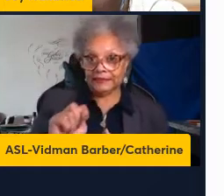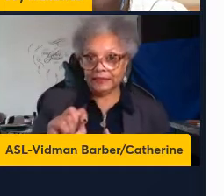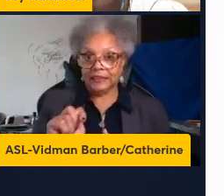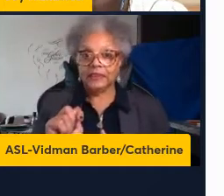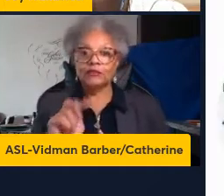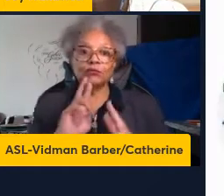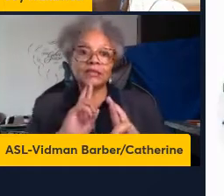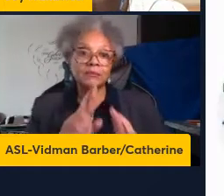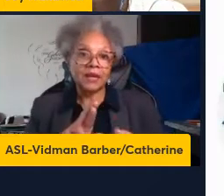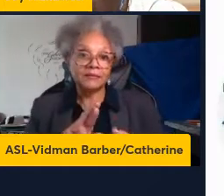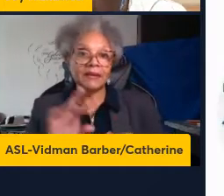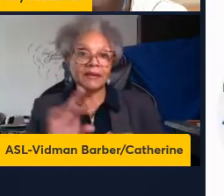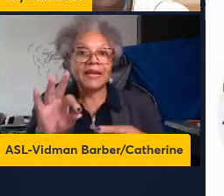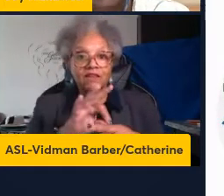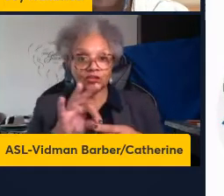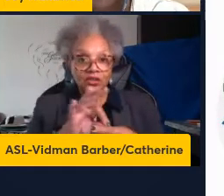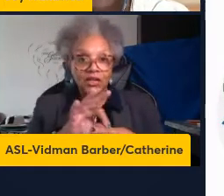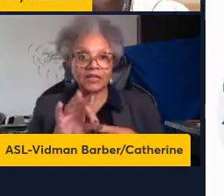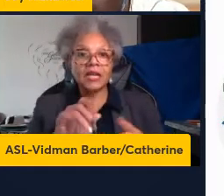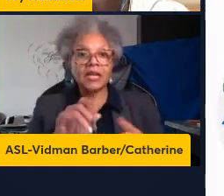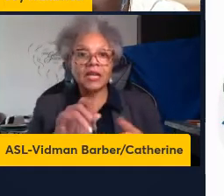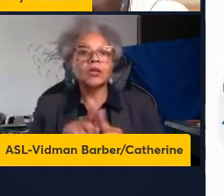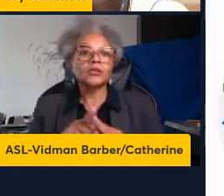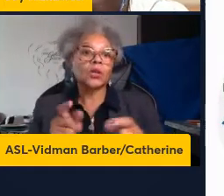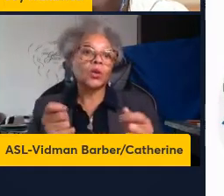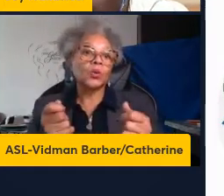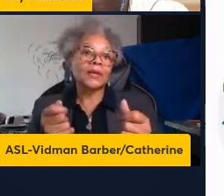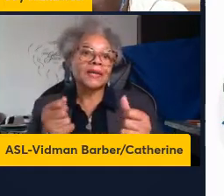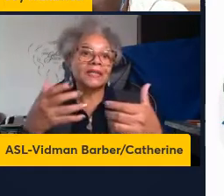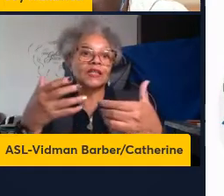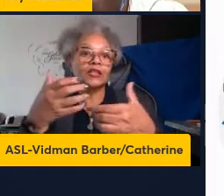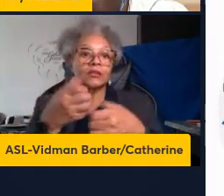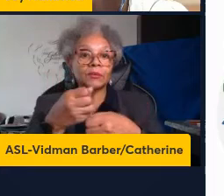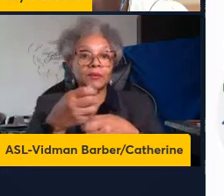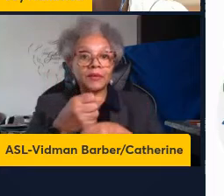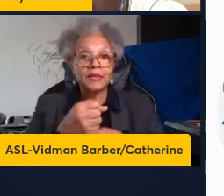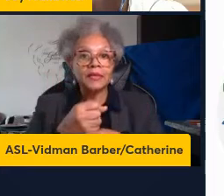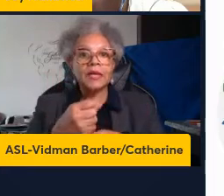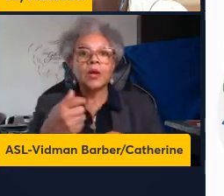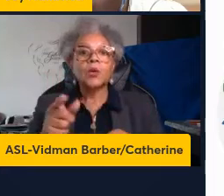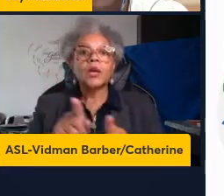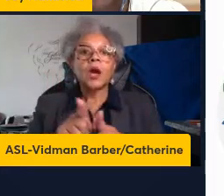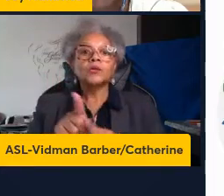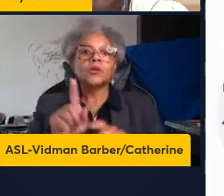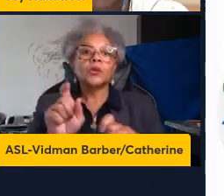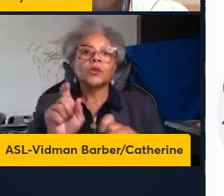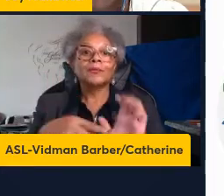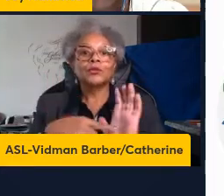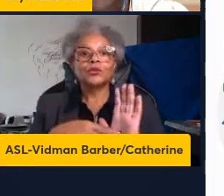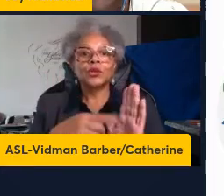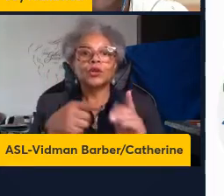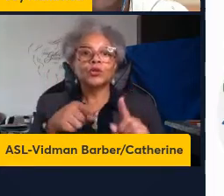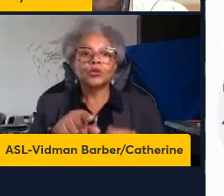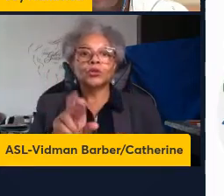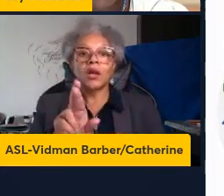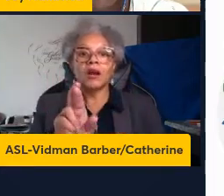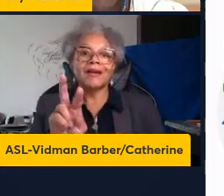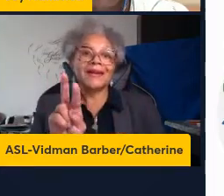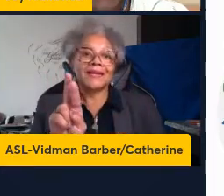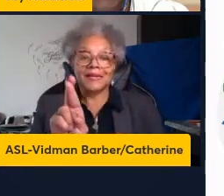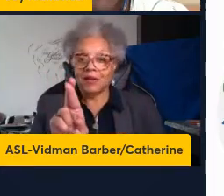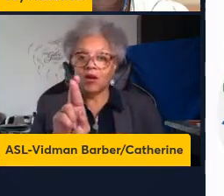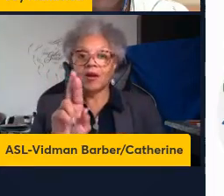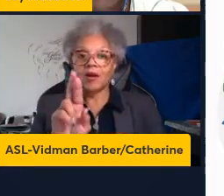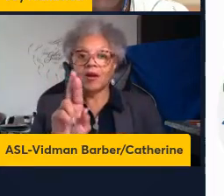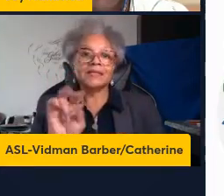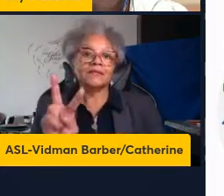and to also quickly summarize of this last part we were also able to show that during RSV re-infection CD8